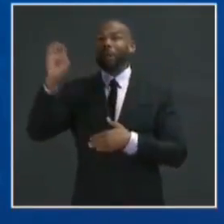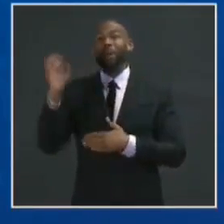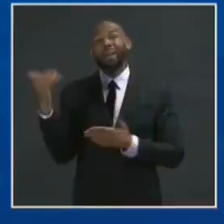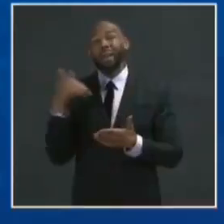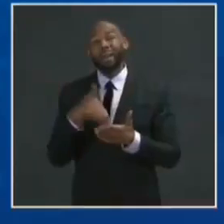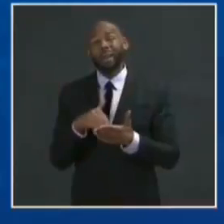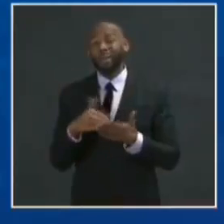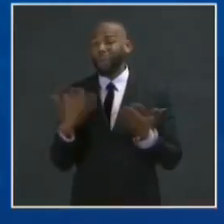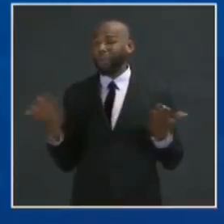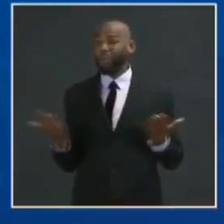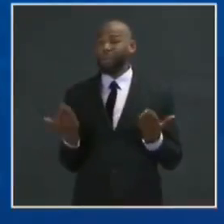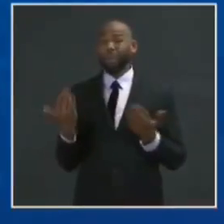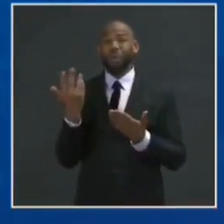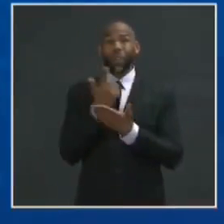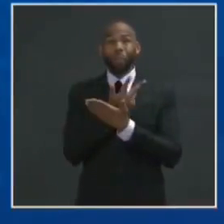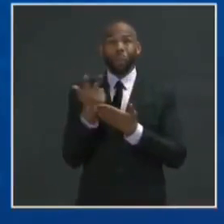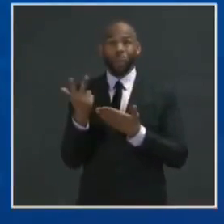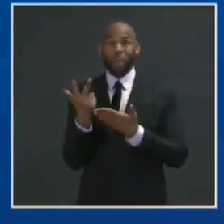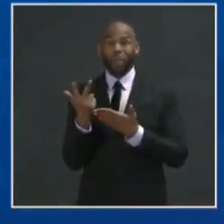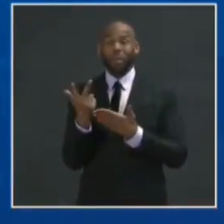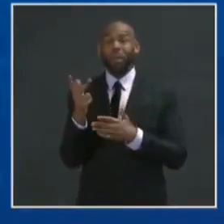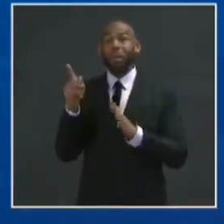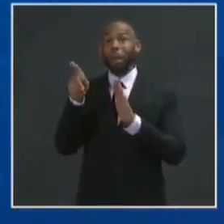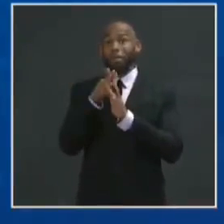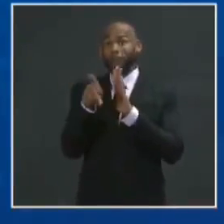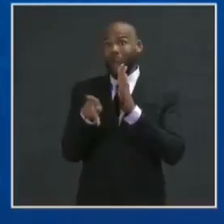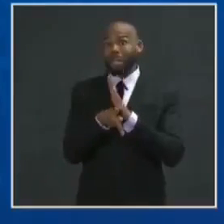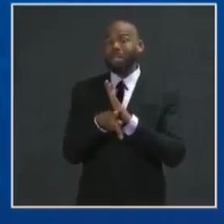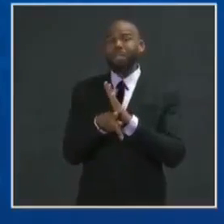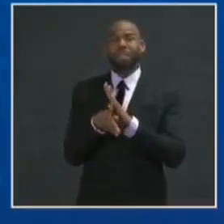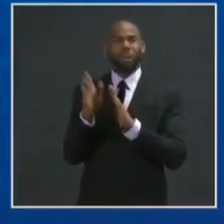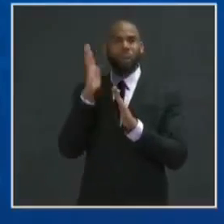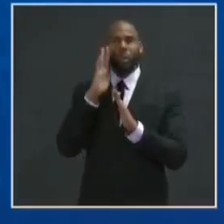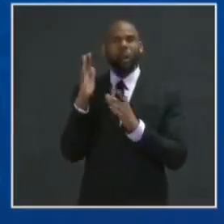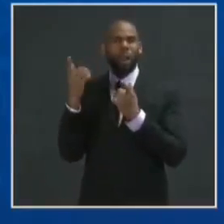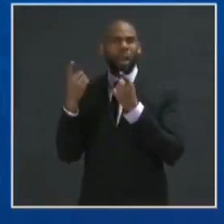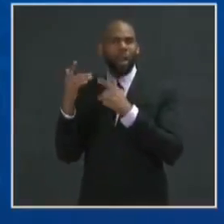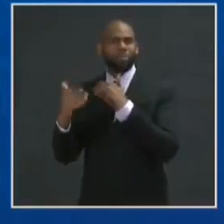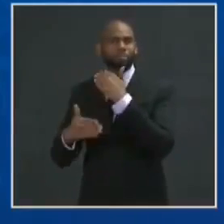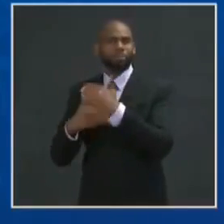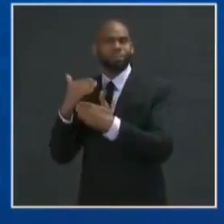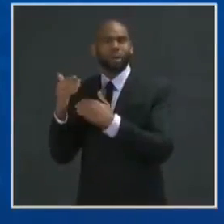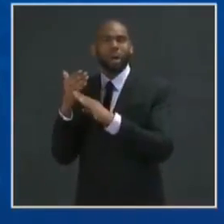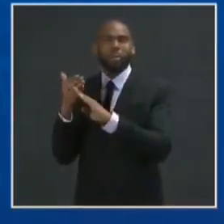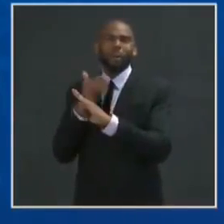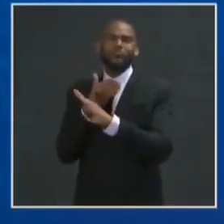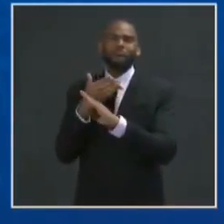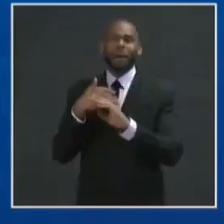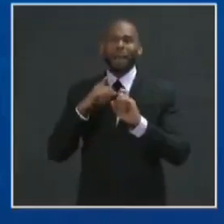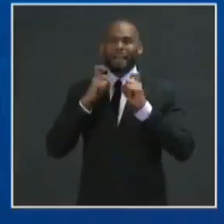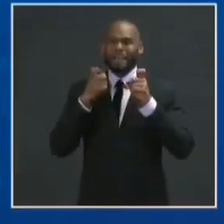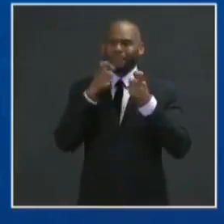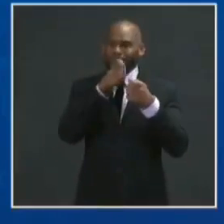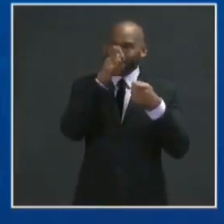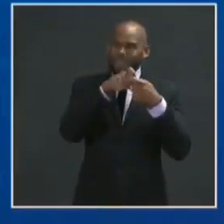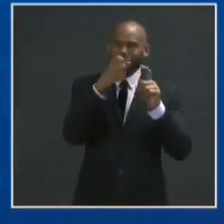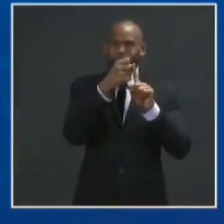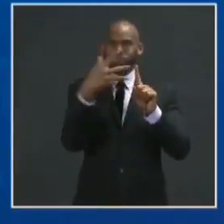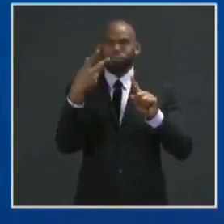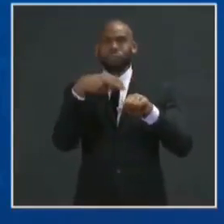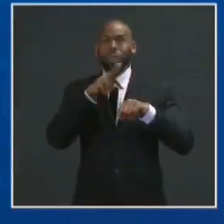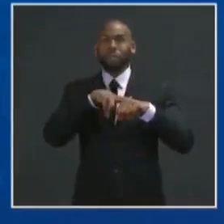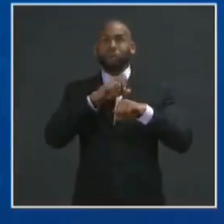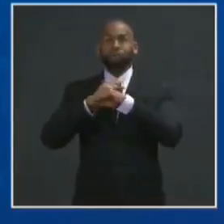and I think I'm going to let those policy processes see themselves through before we give kind of a complete laydown of what our national security approaches